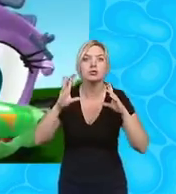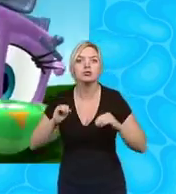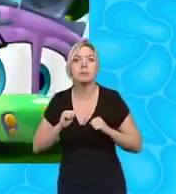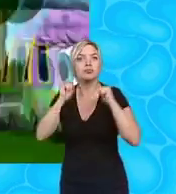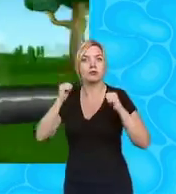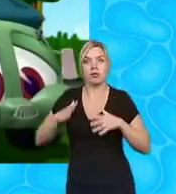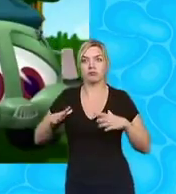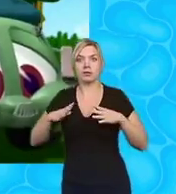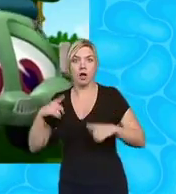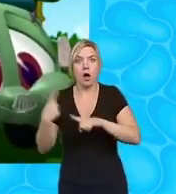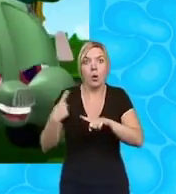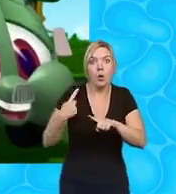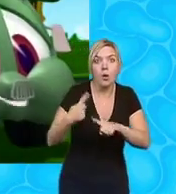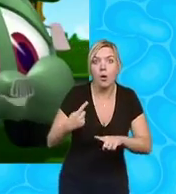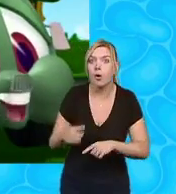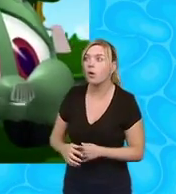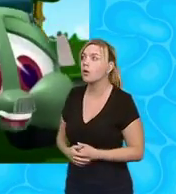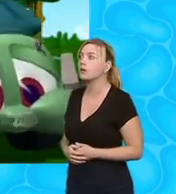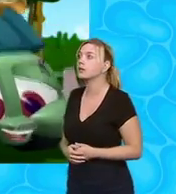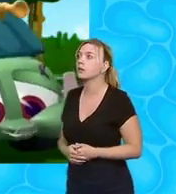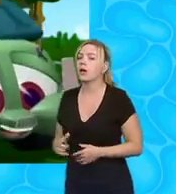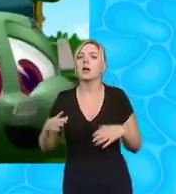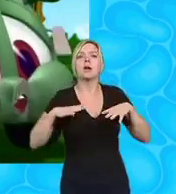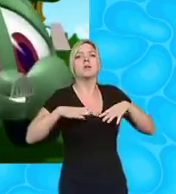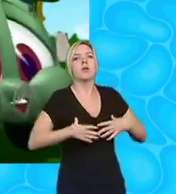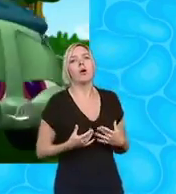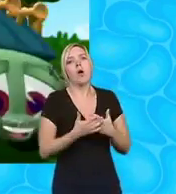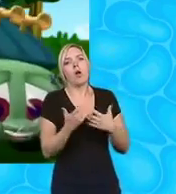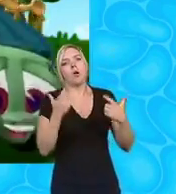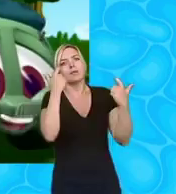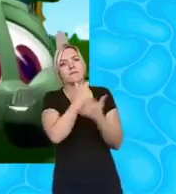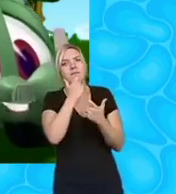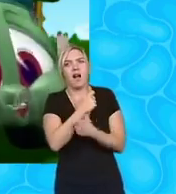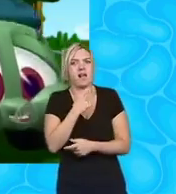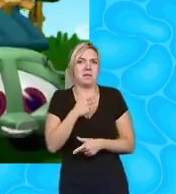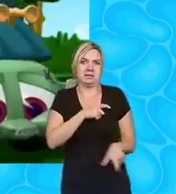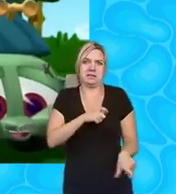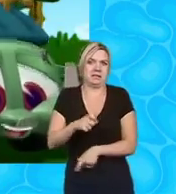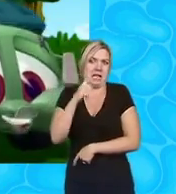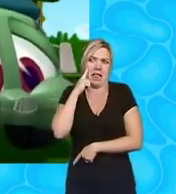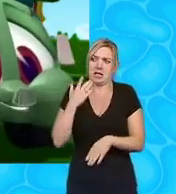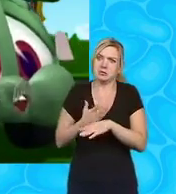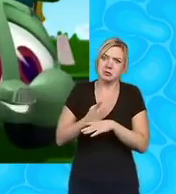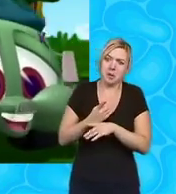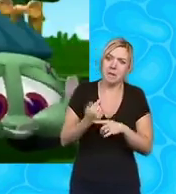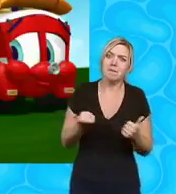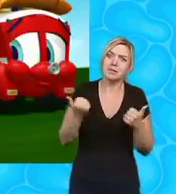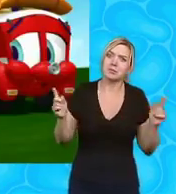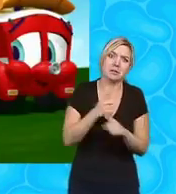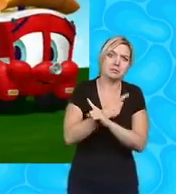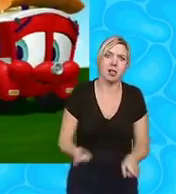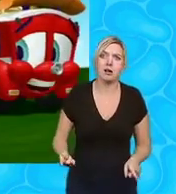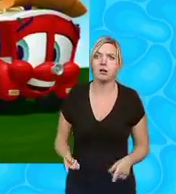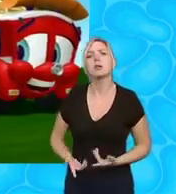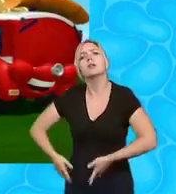go oh taking a break it's lots of fun but I still don't think we're going to get this job done